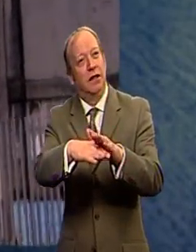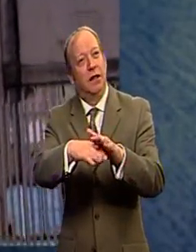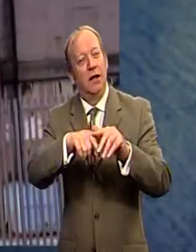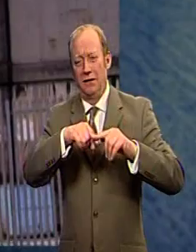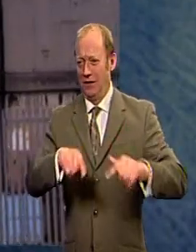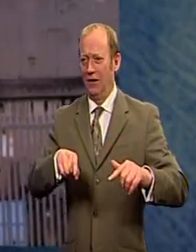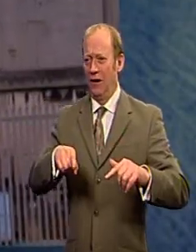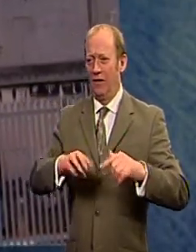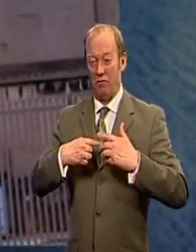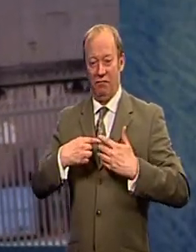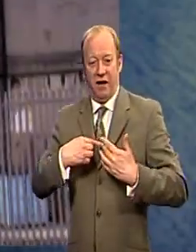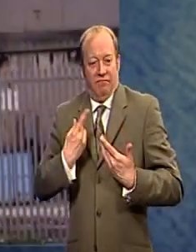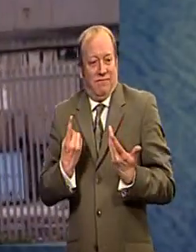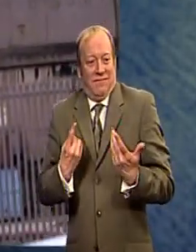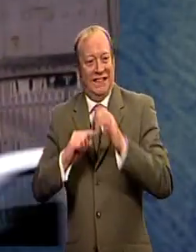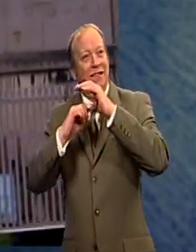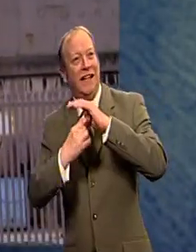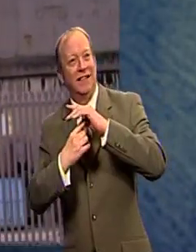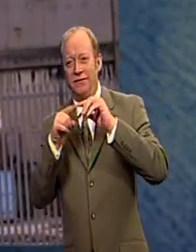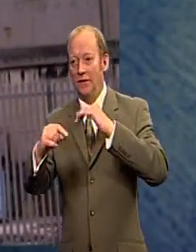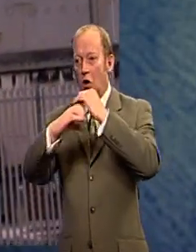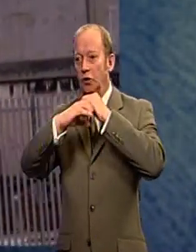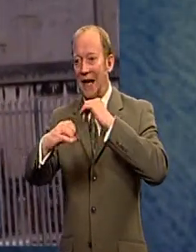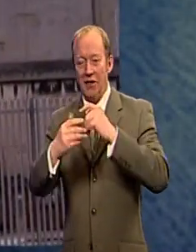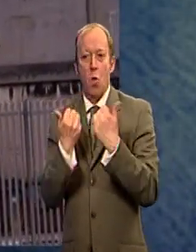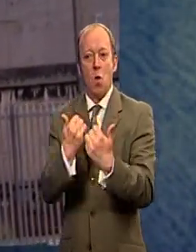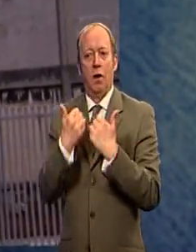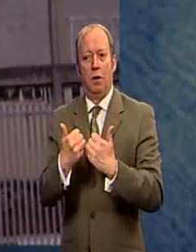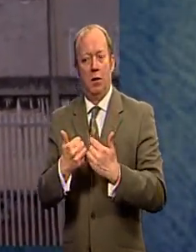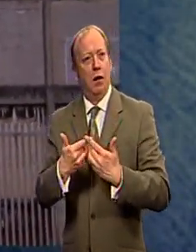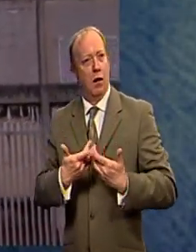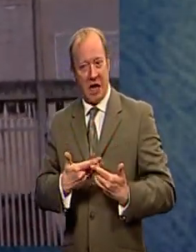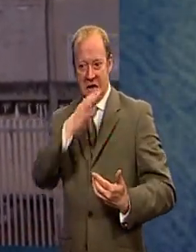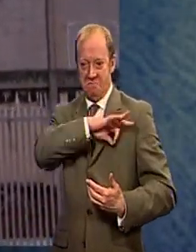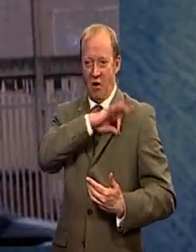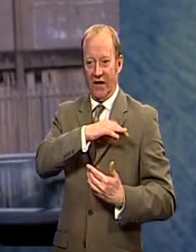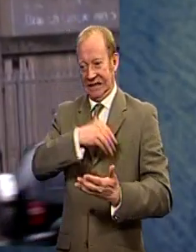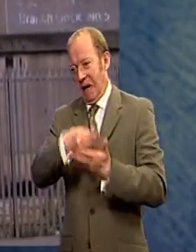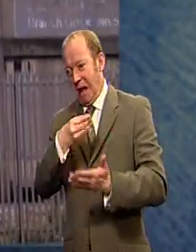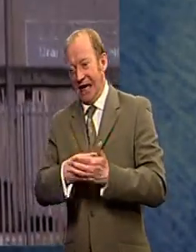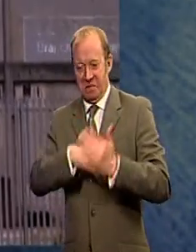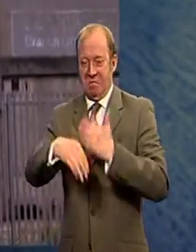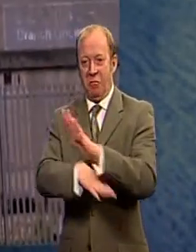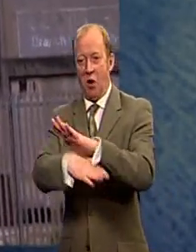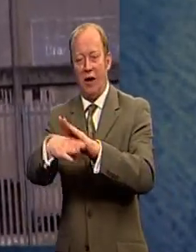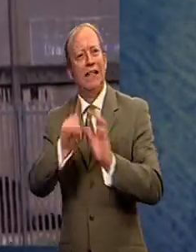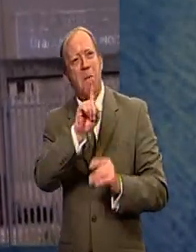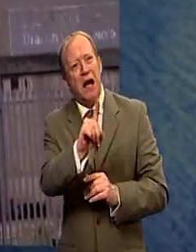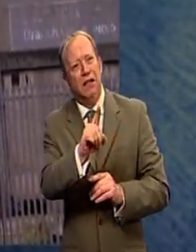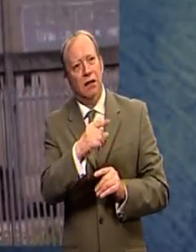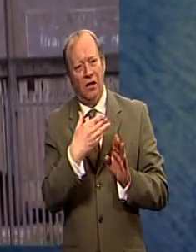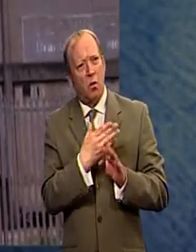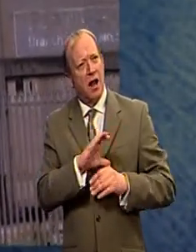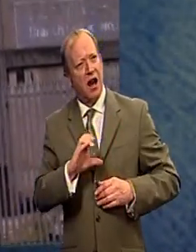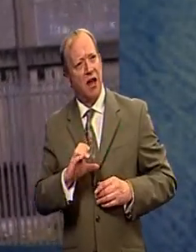containerisation, because you can make more money. It's progress. But to the working class, where you lose